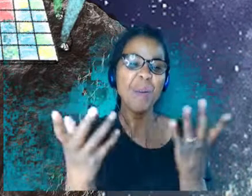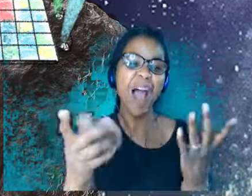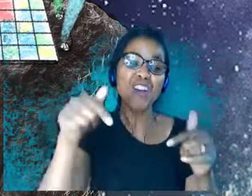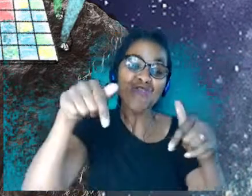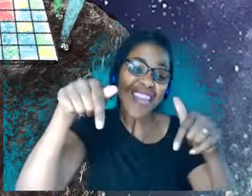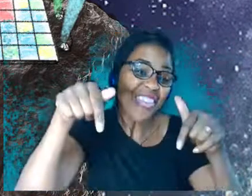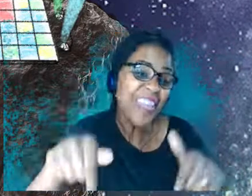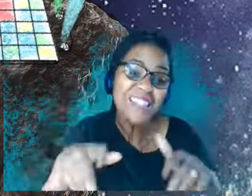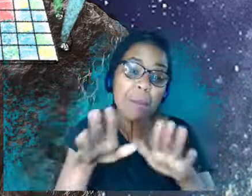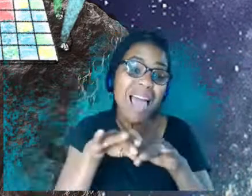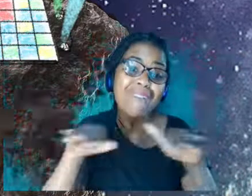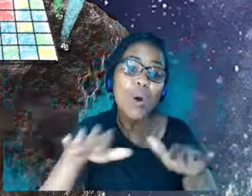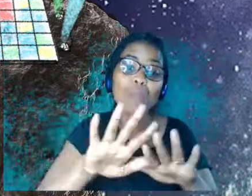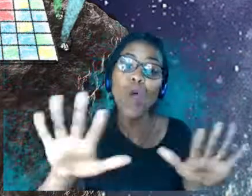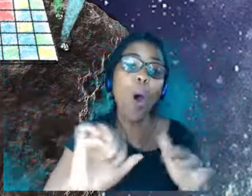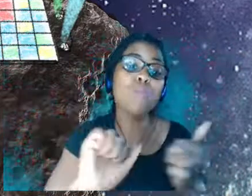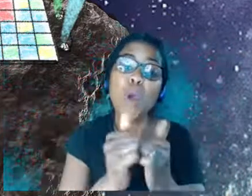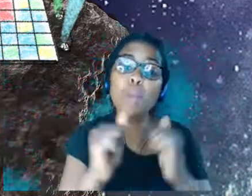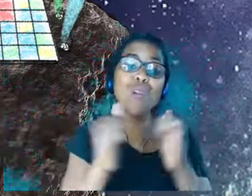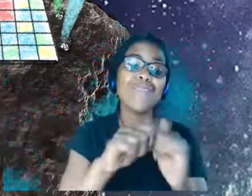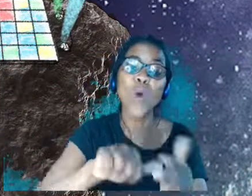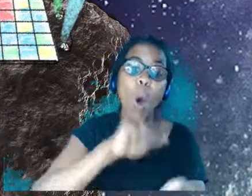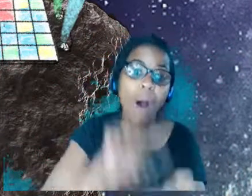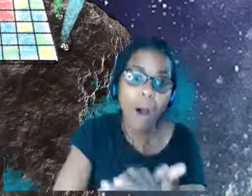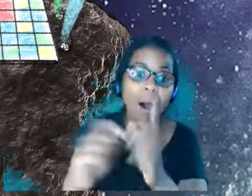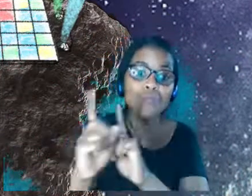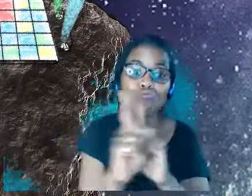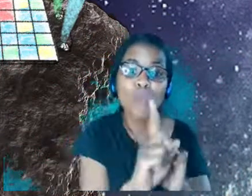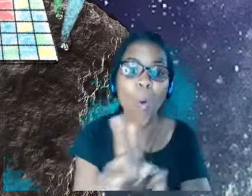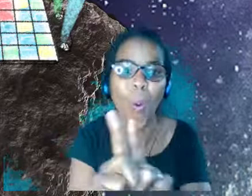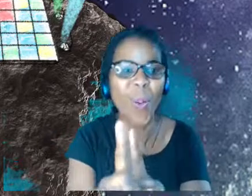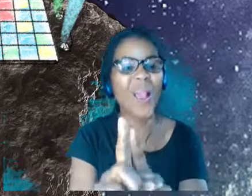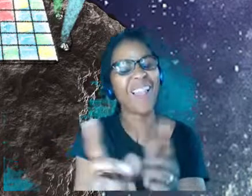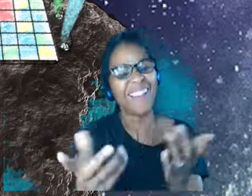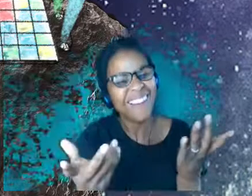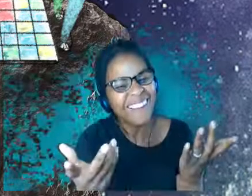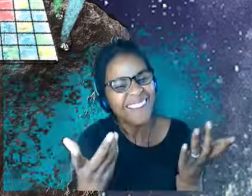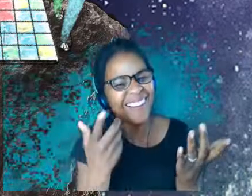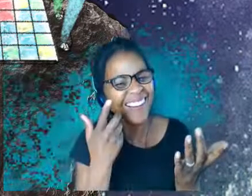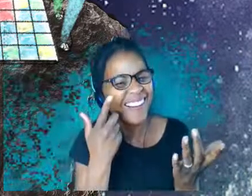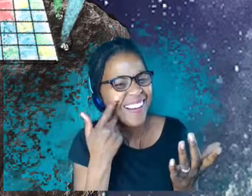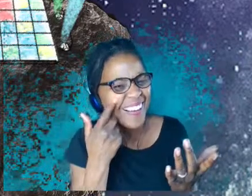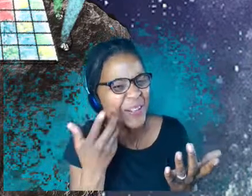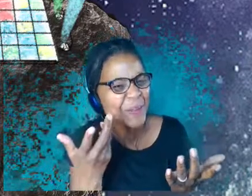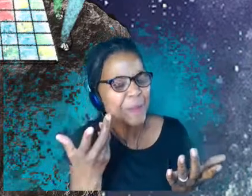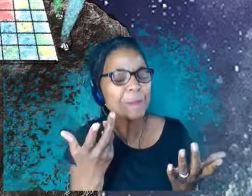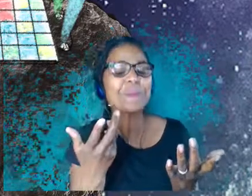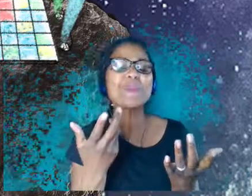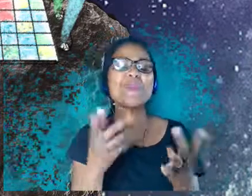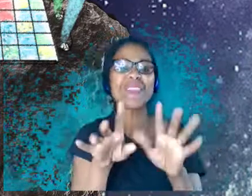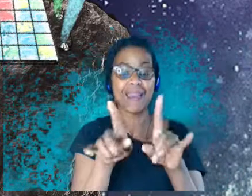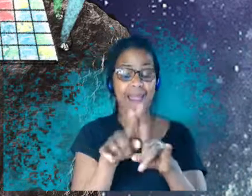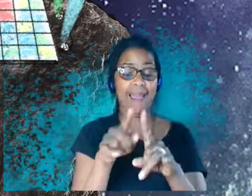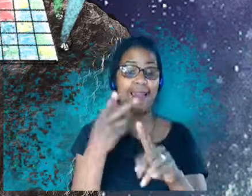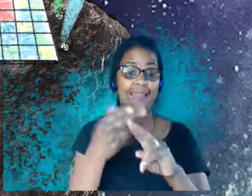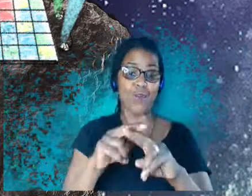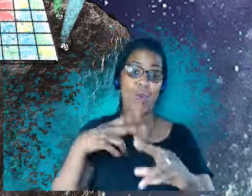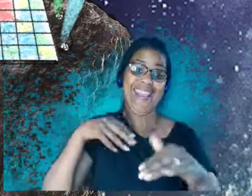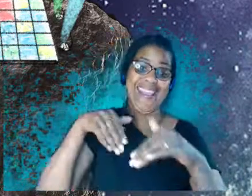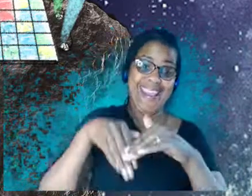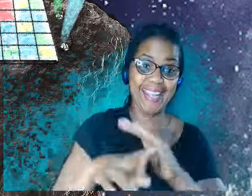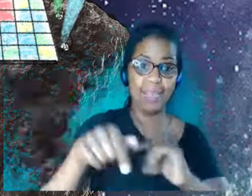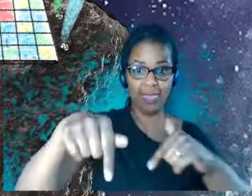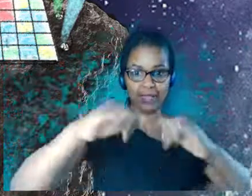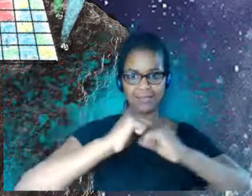platform to do this. And because you essentially, like when you go to one of these, you would need